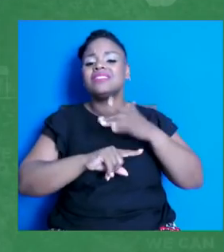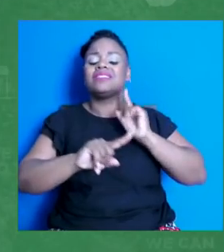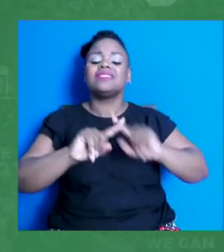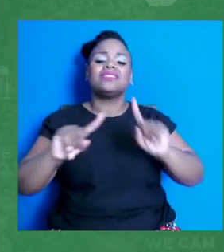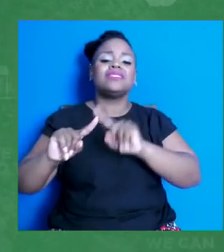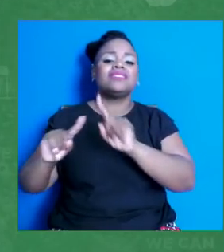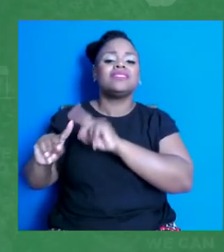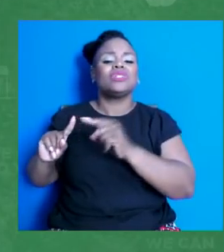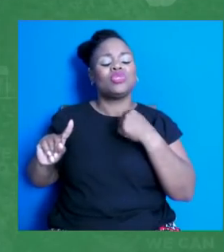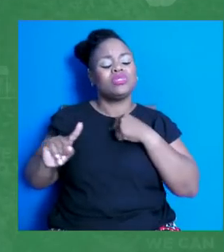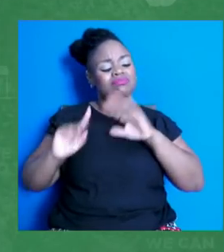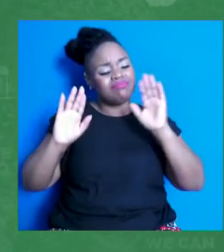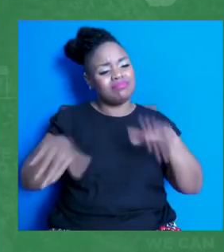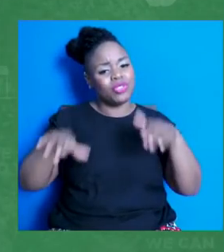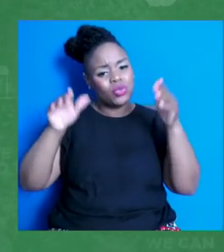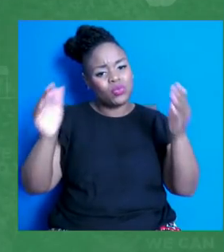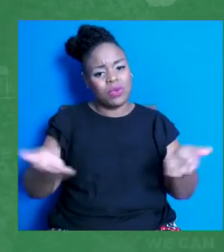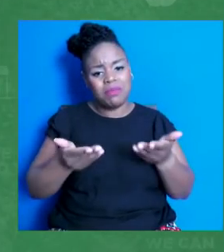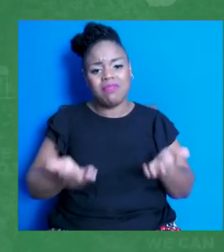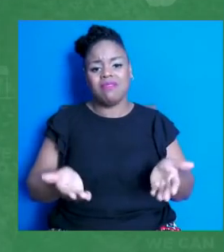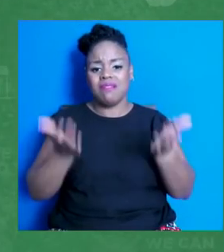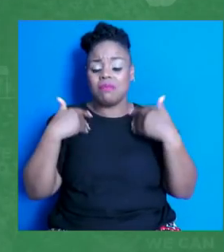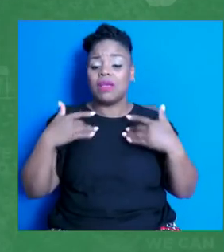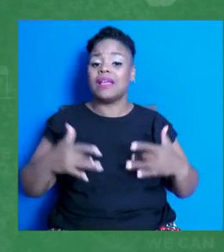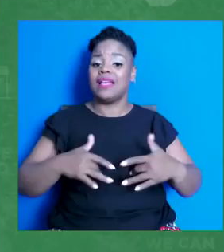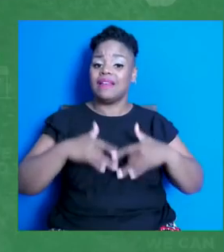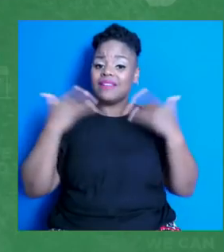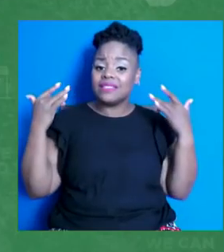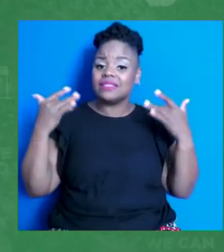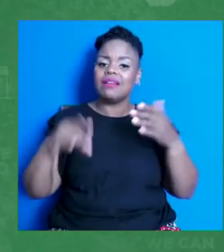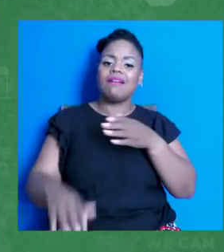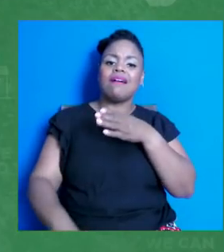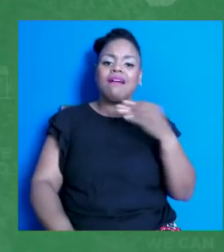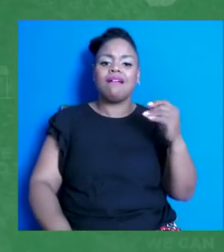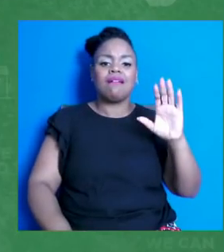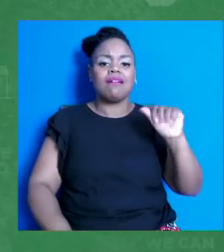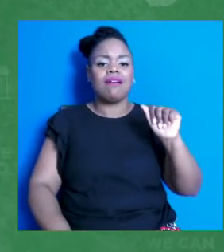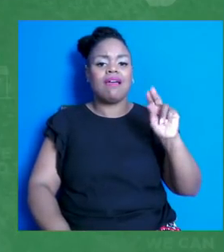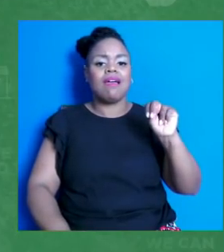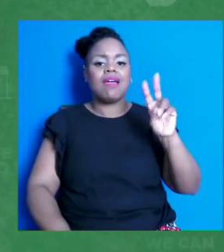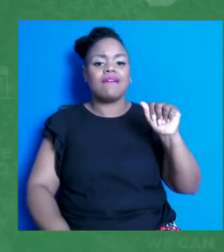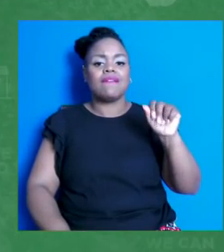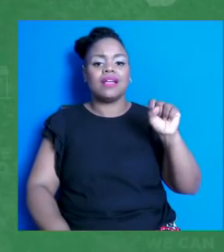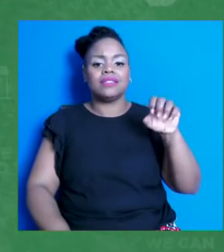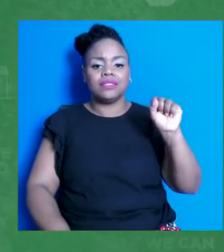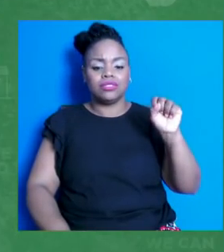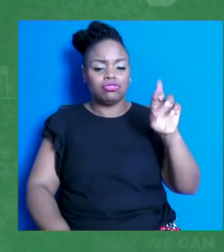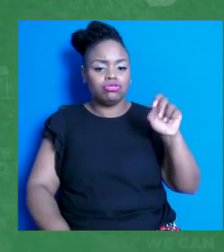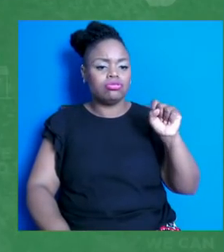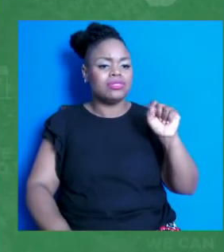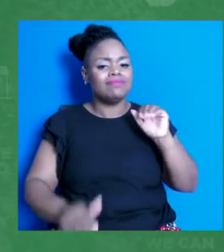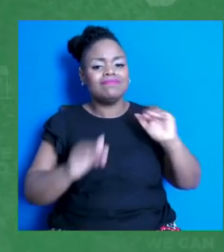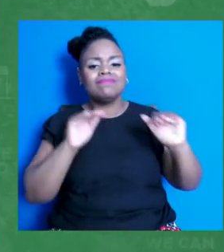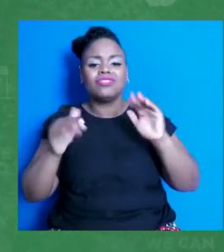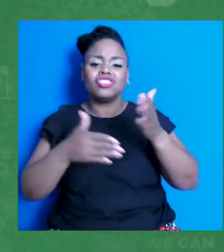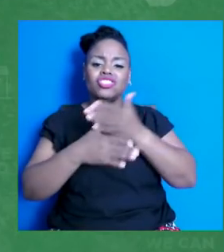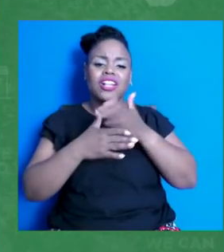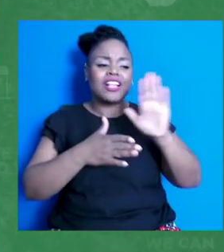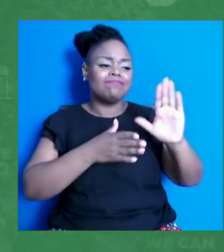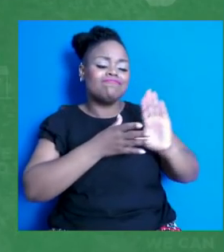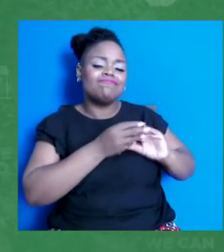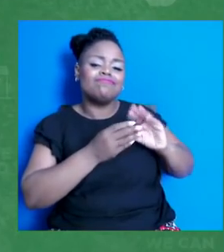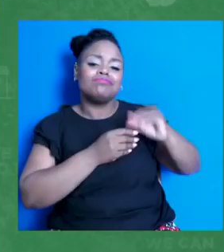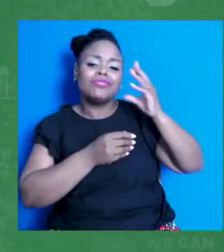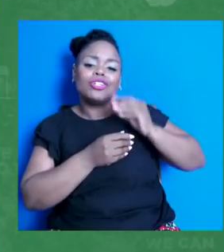to attend these events. And what's great about our canvassers is that they're sharing their personal stories about why they're getting vaccinated and they answer any questions